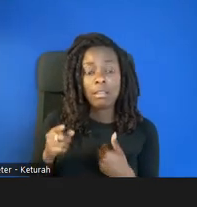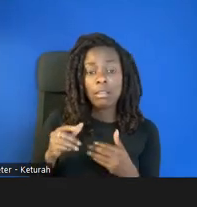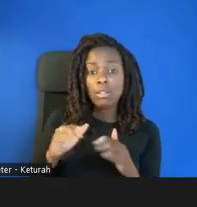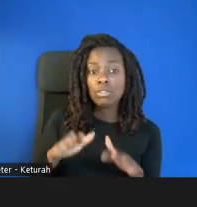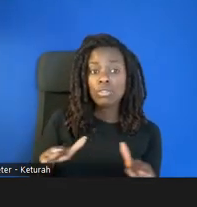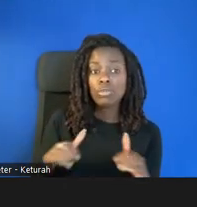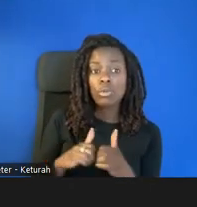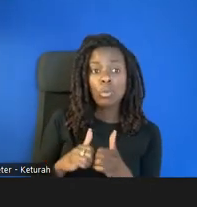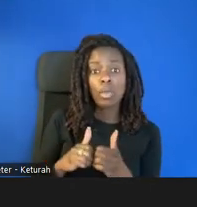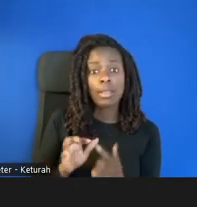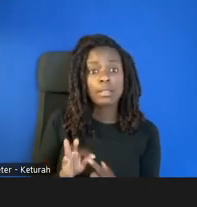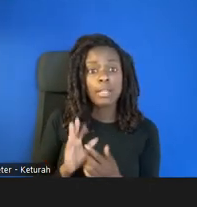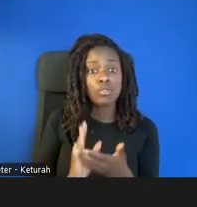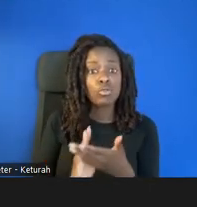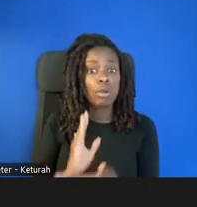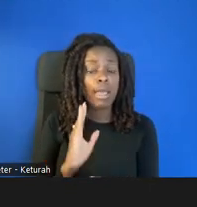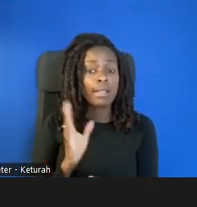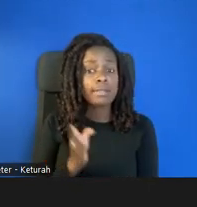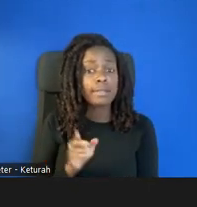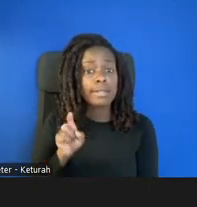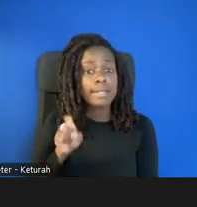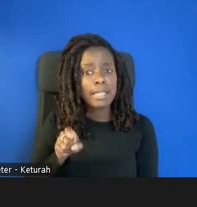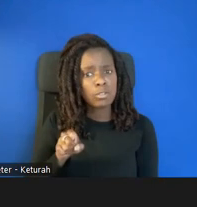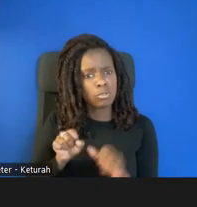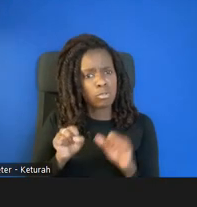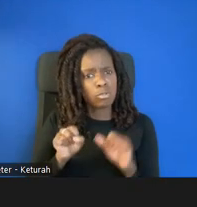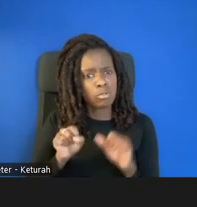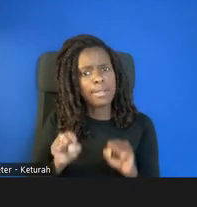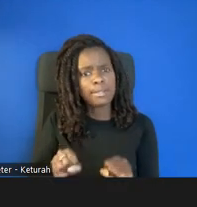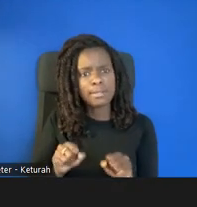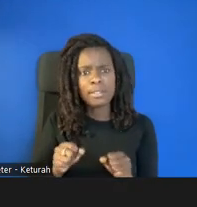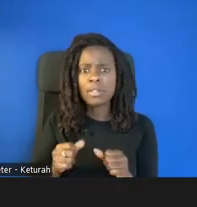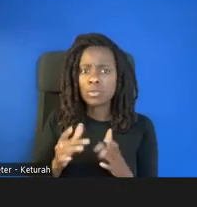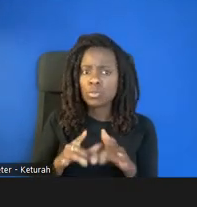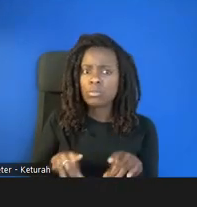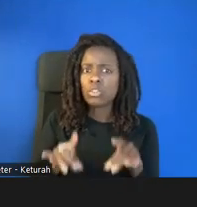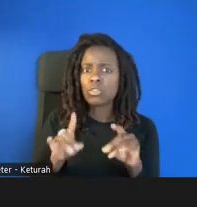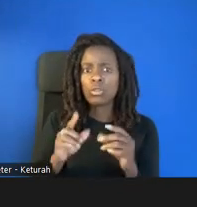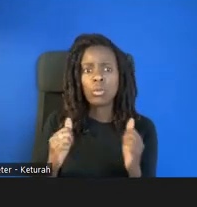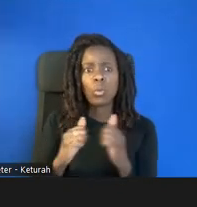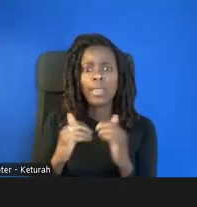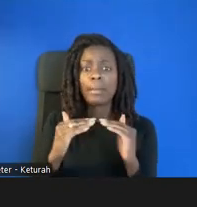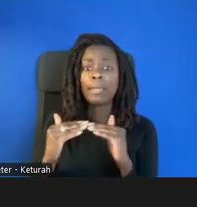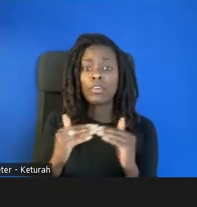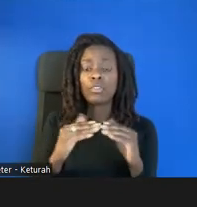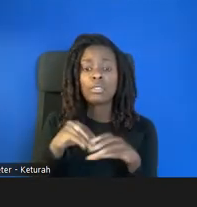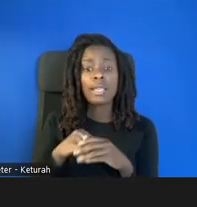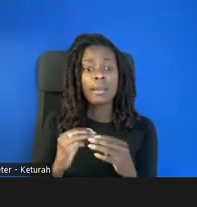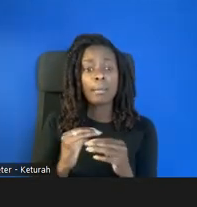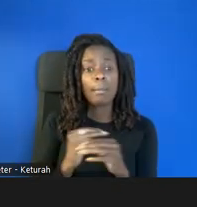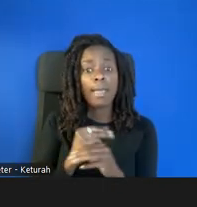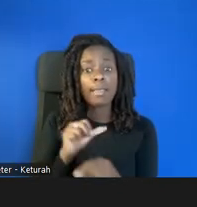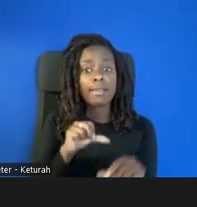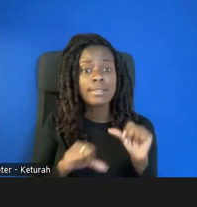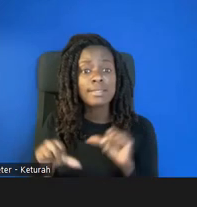competent and capable of learning alongside their peers in the areas of math, science, engineering, and